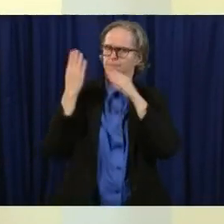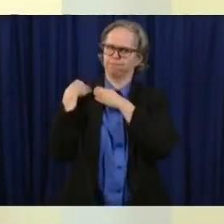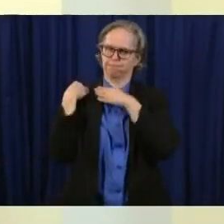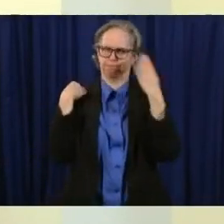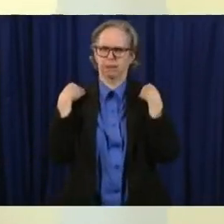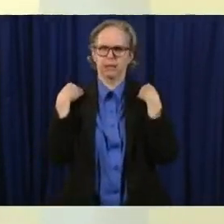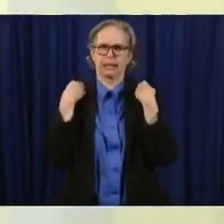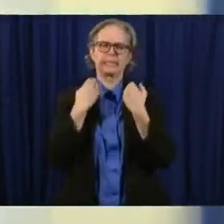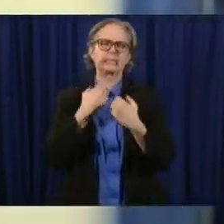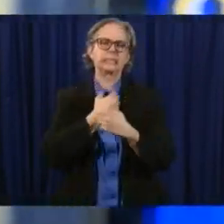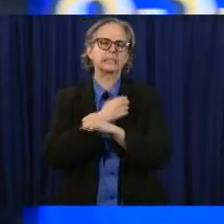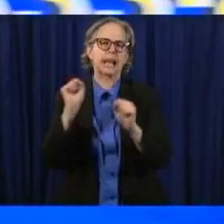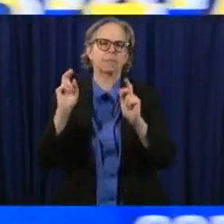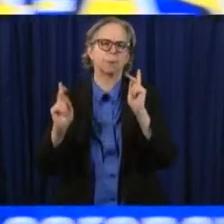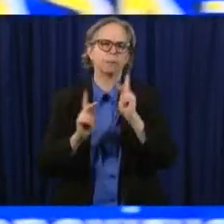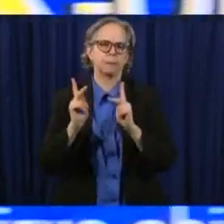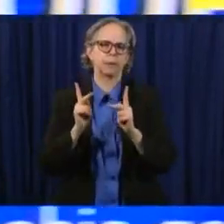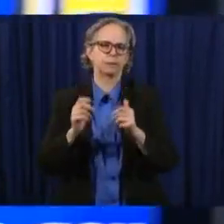thank you